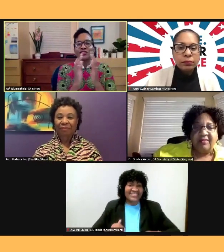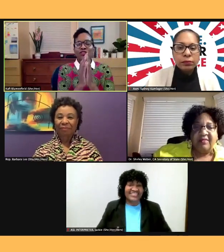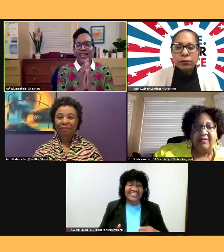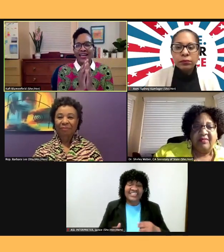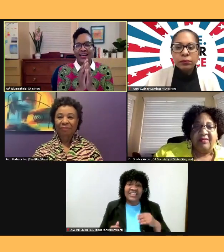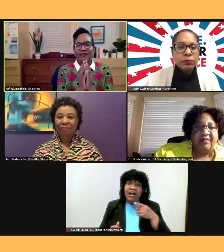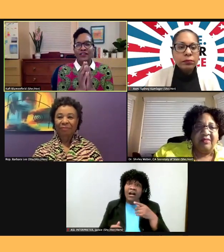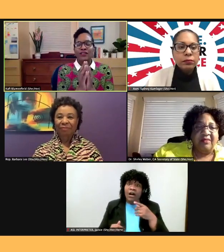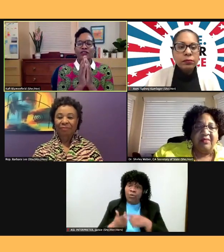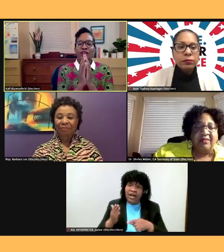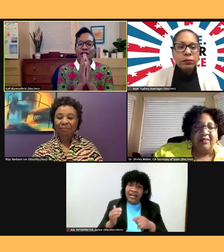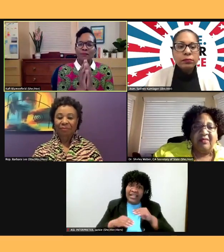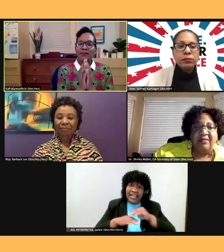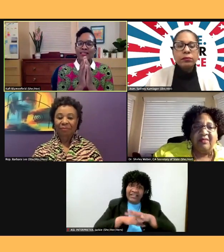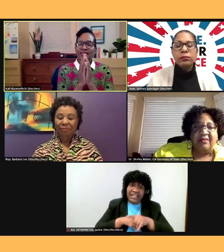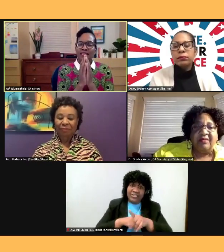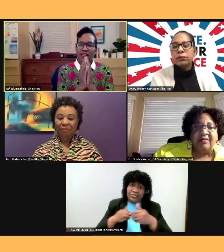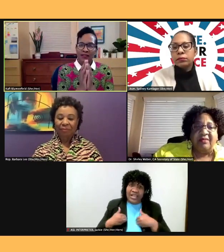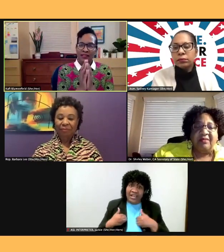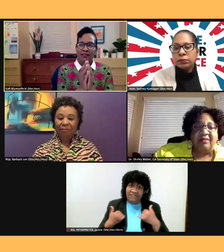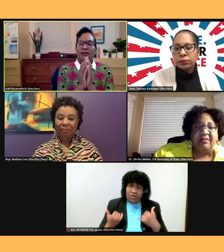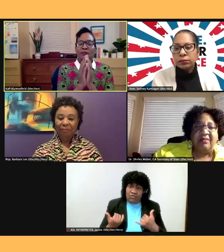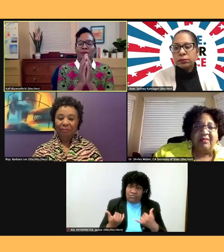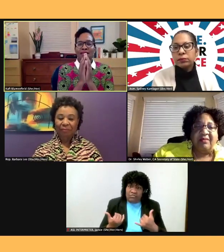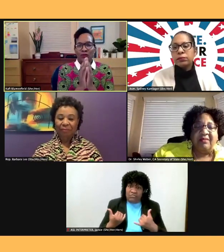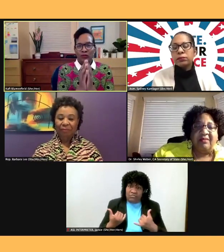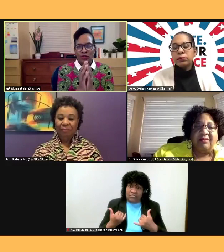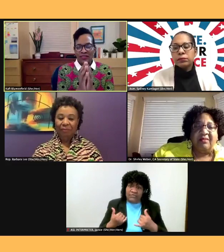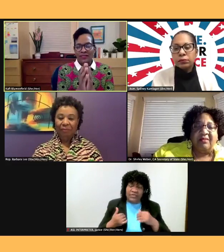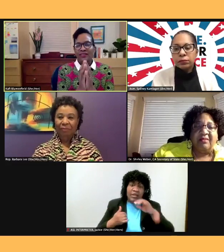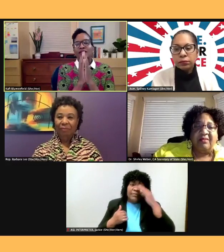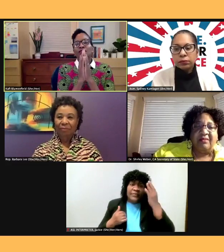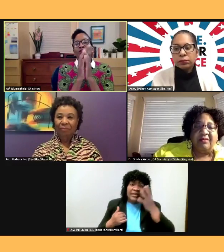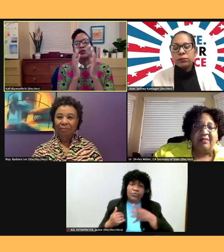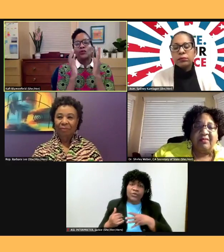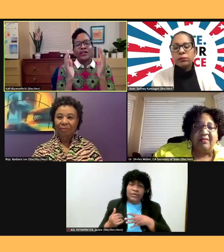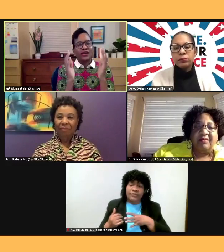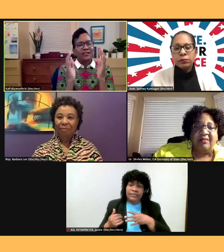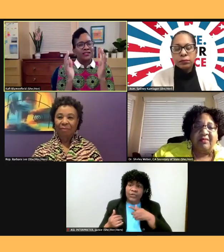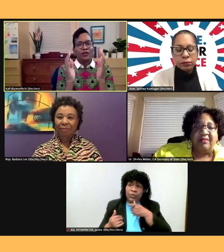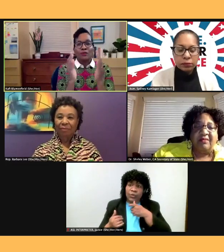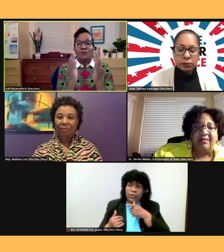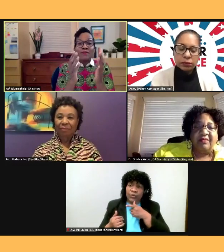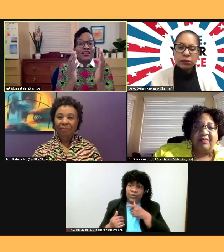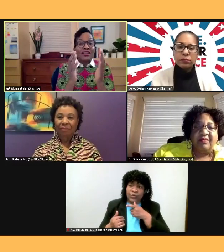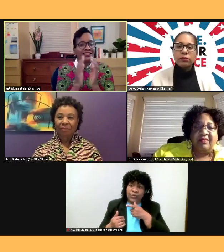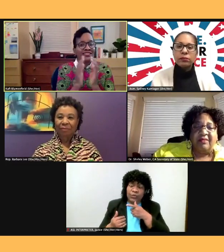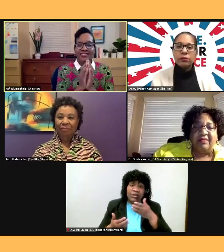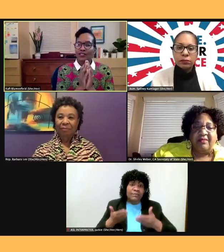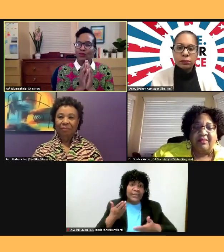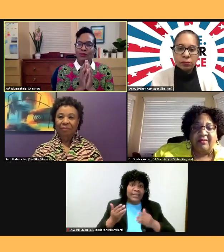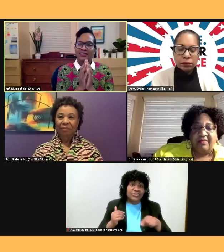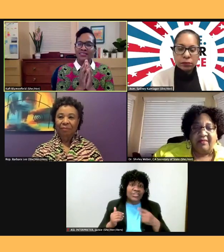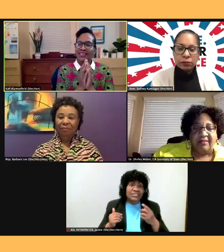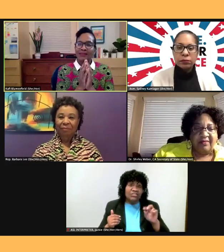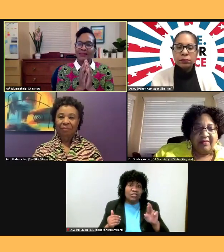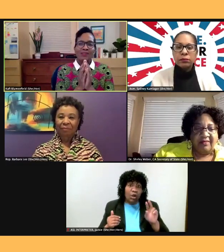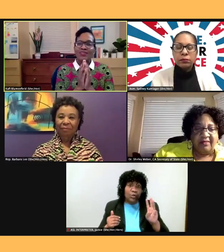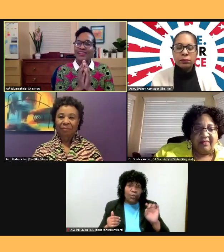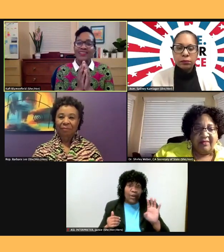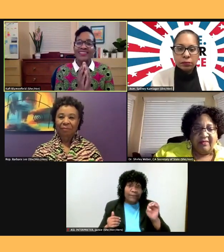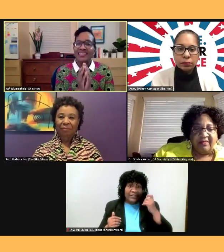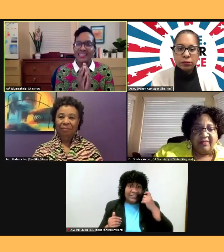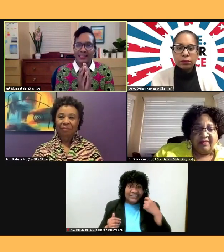for up and coming black women who, uh, you know, maybe just like Dr. Weber said, maybe they're not thinking